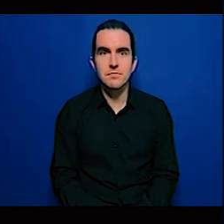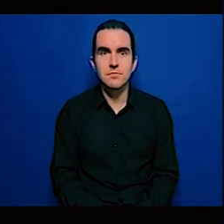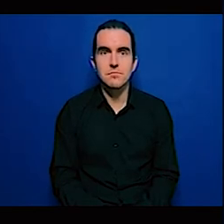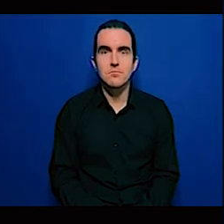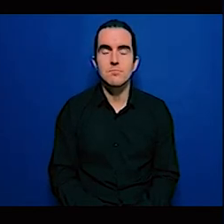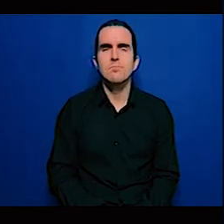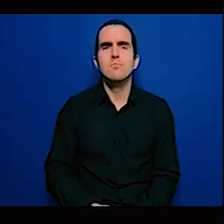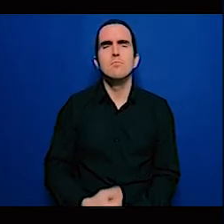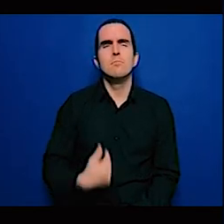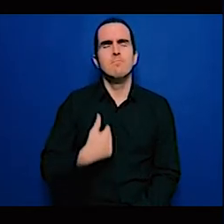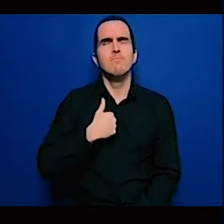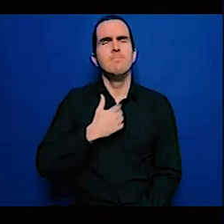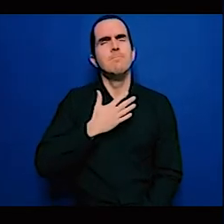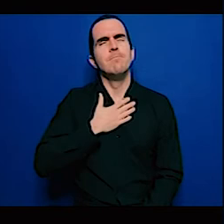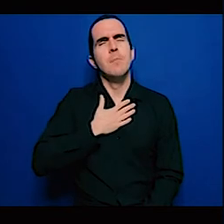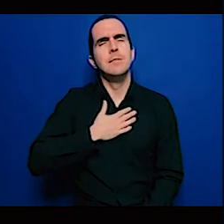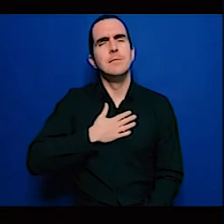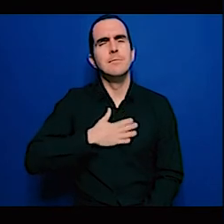this roundtable